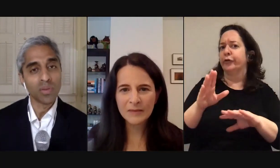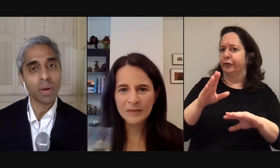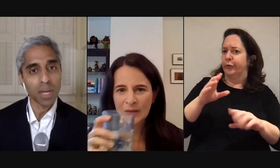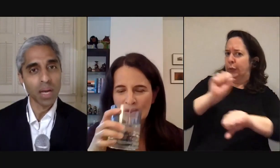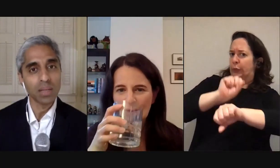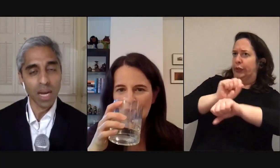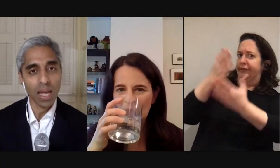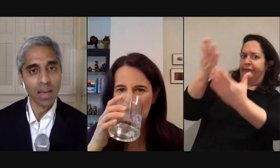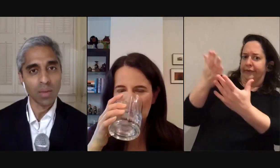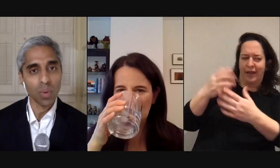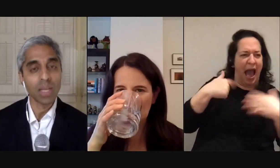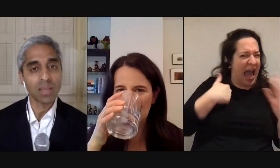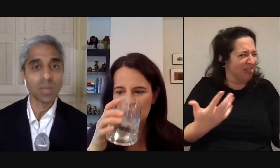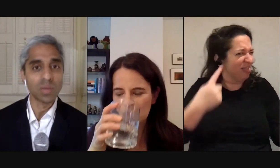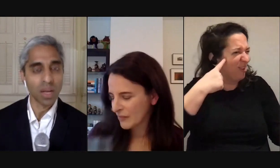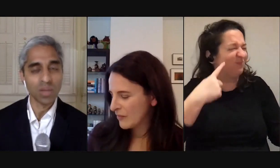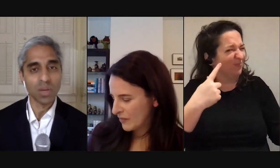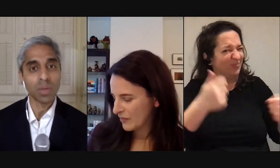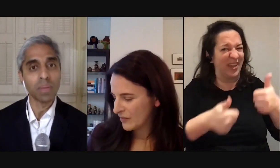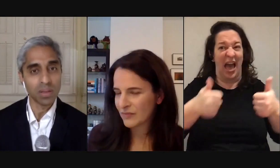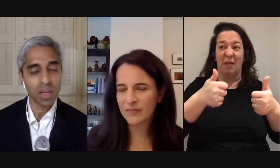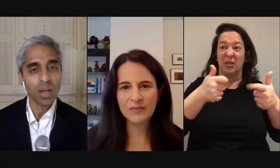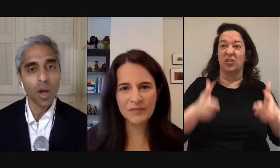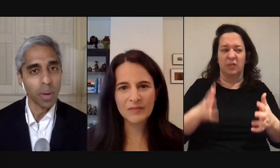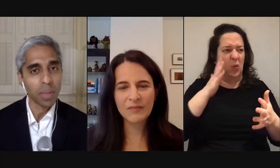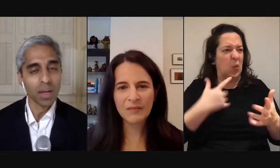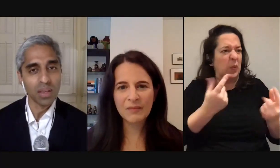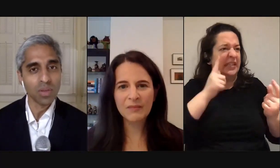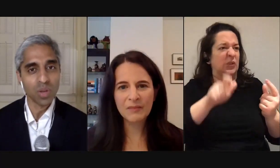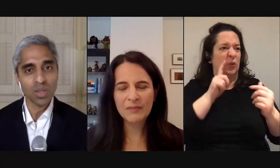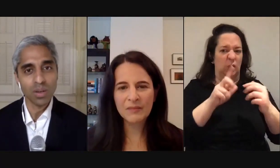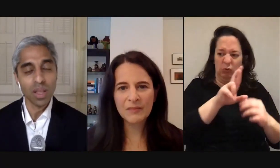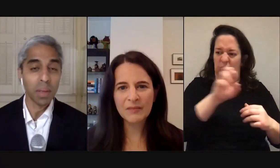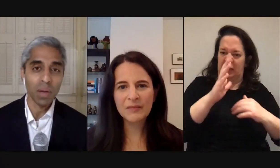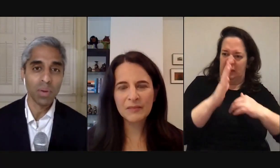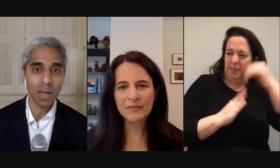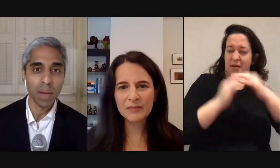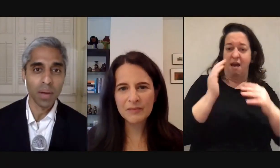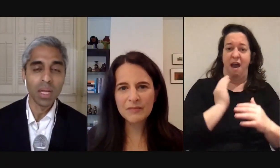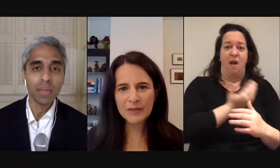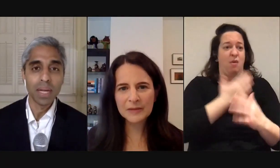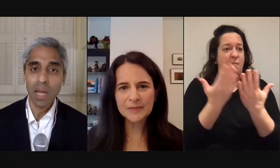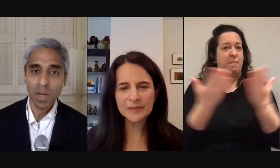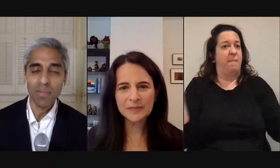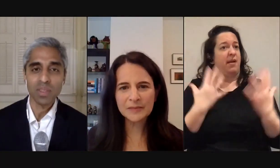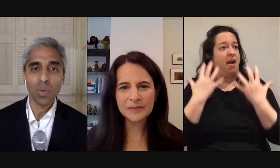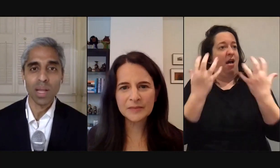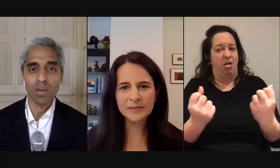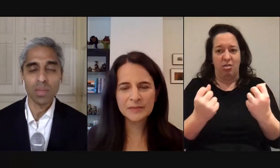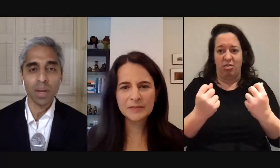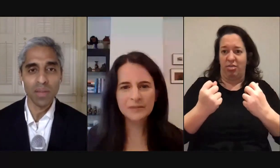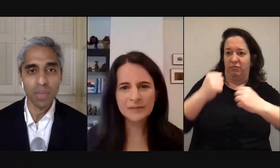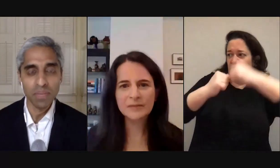a new view of public health that I had and what we needed to do as a country to rebuild our public health infrastructure I thought maybe I would write about my time in